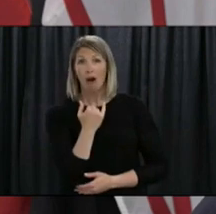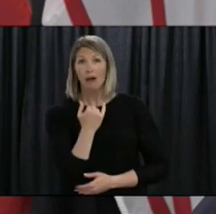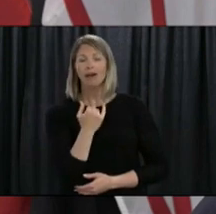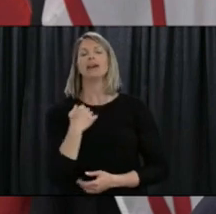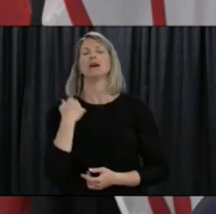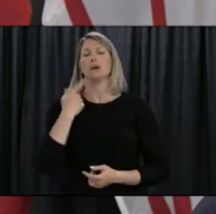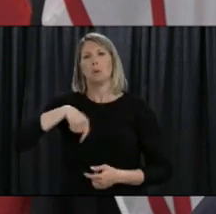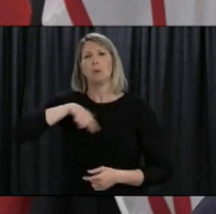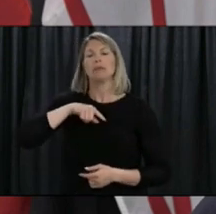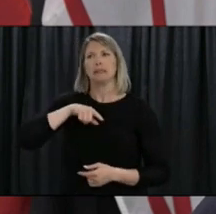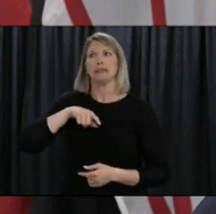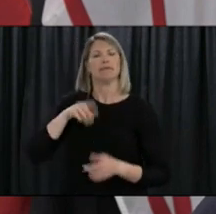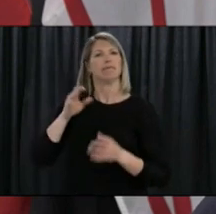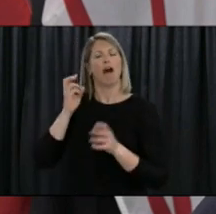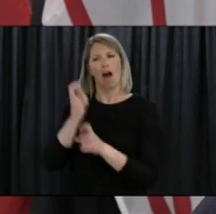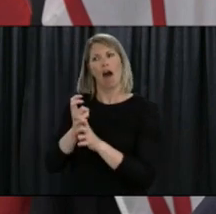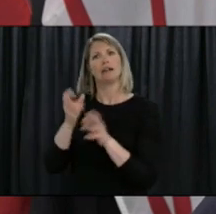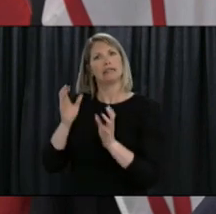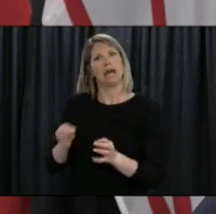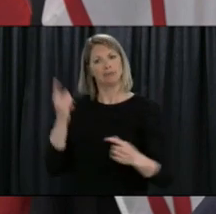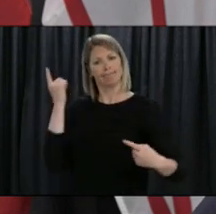induced positive cases of COVID.